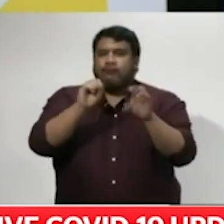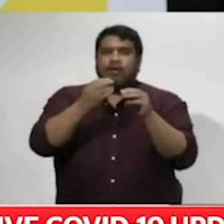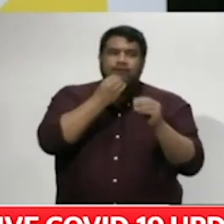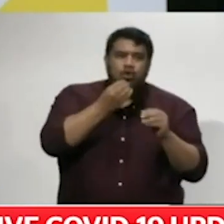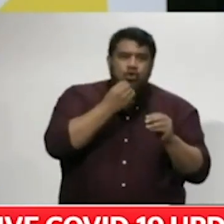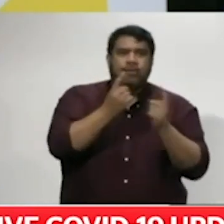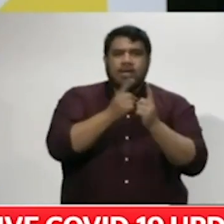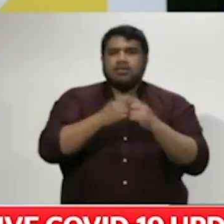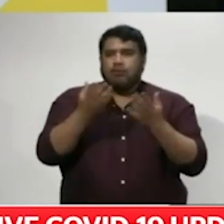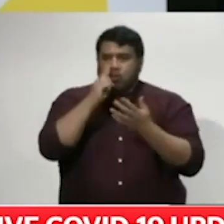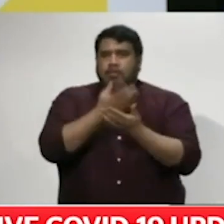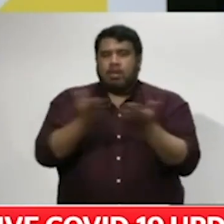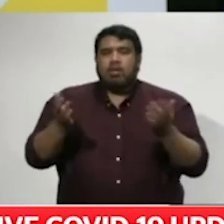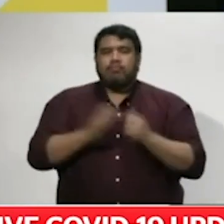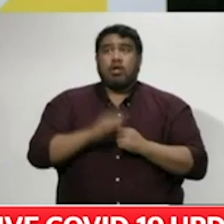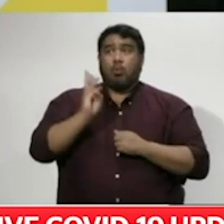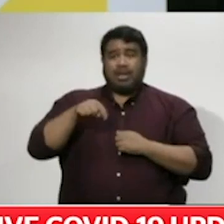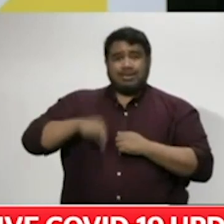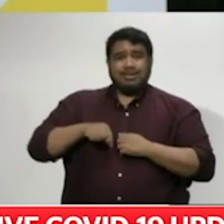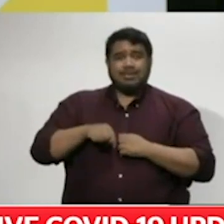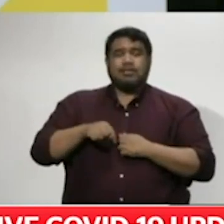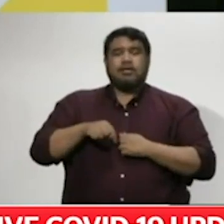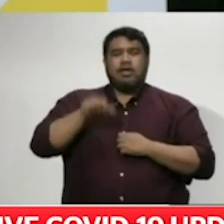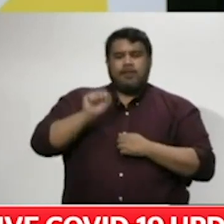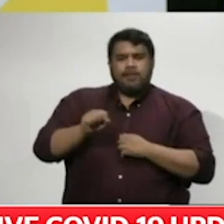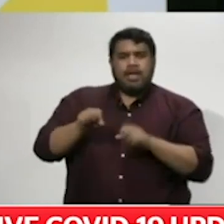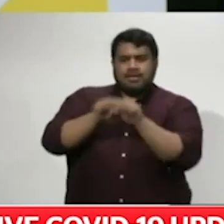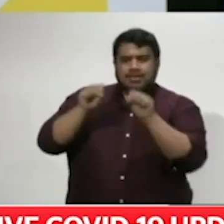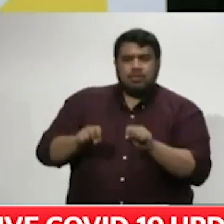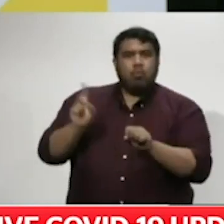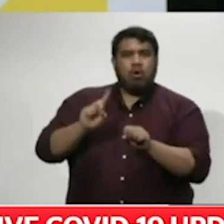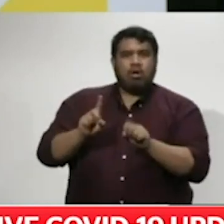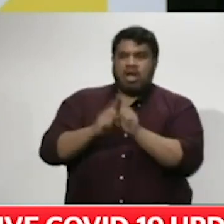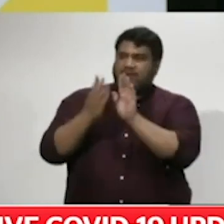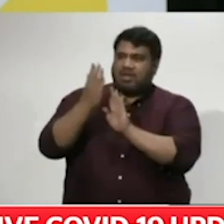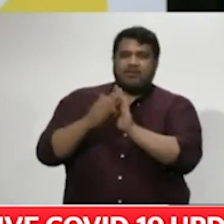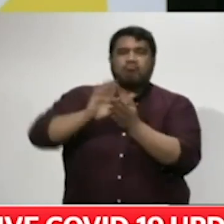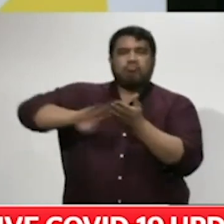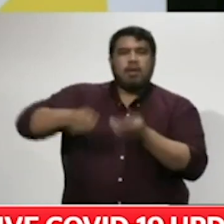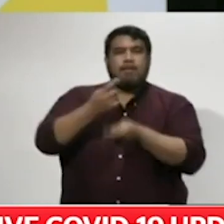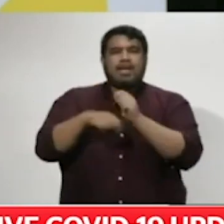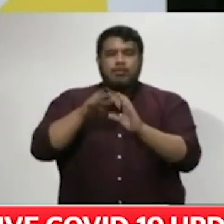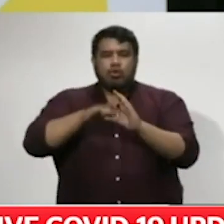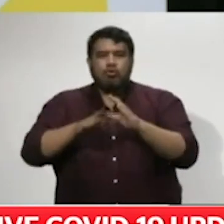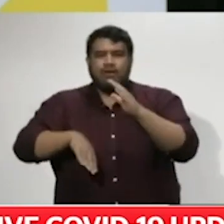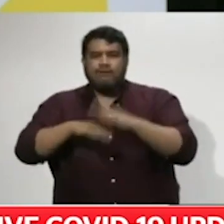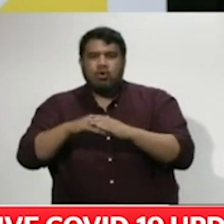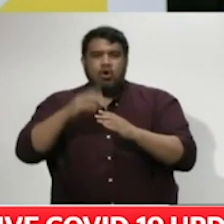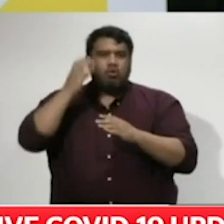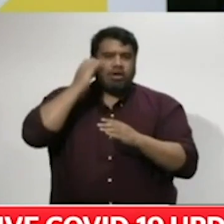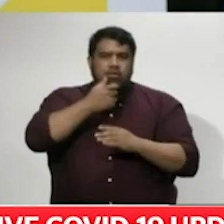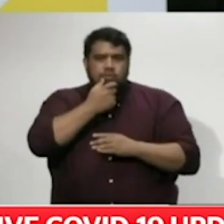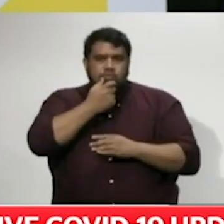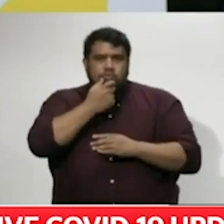At Wellington Centrepoint, the teams eliminated face-to-face contact and physical paperwork and they've adopted digital kiosks, radio comms,